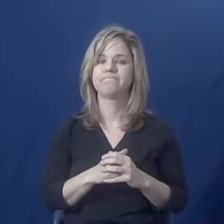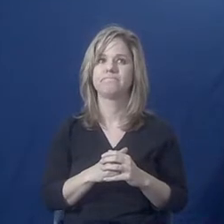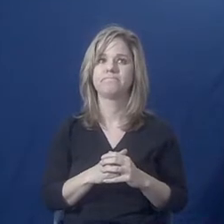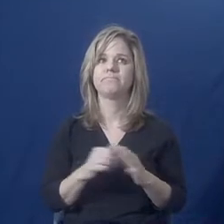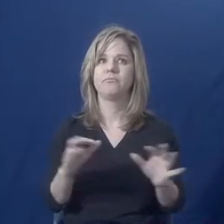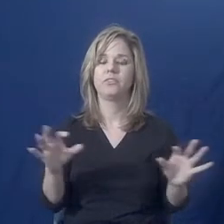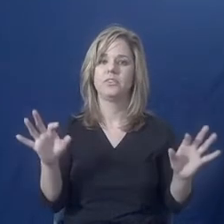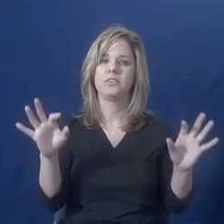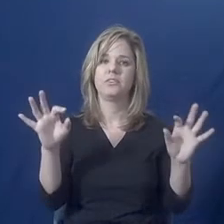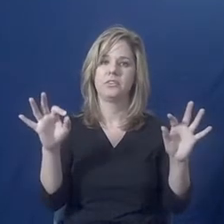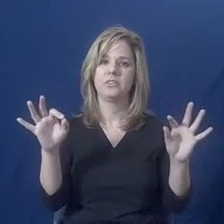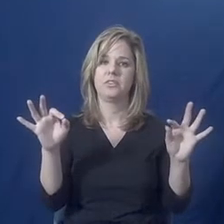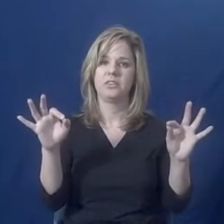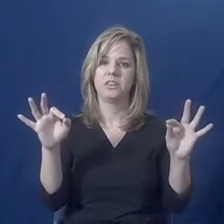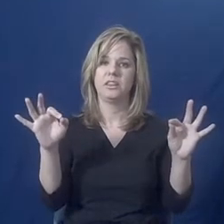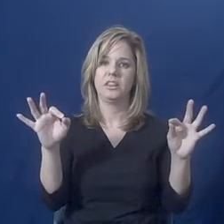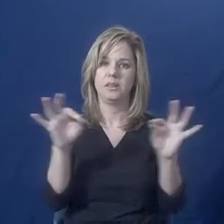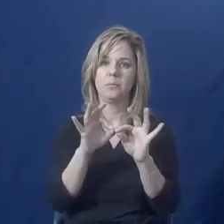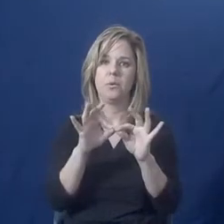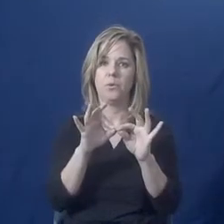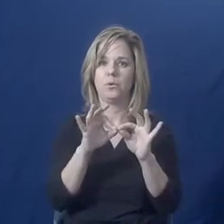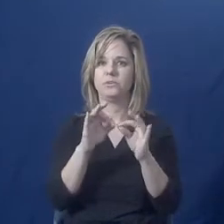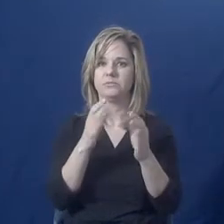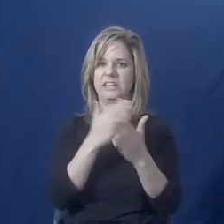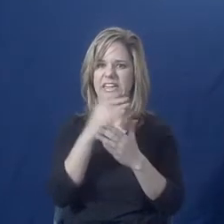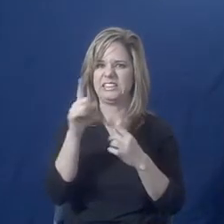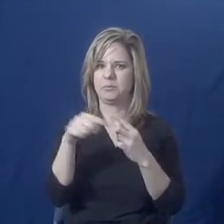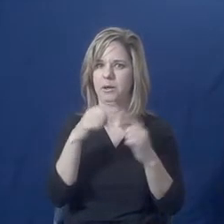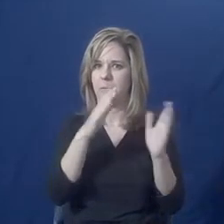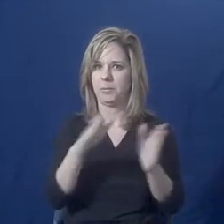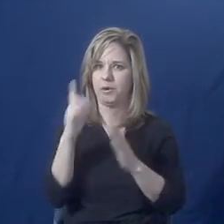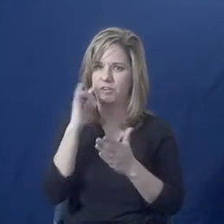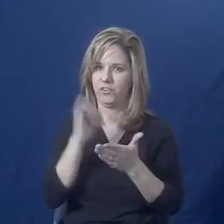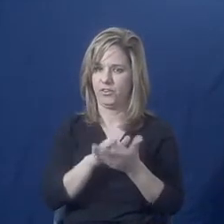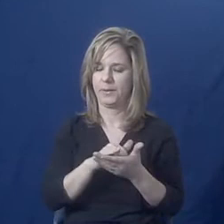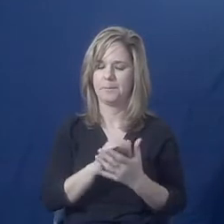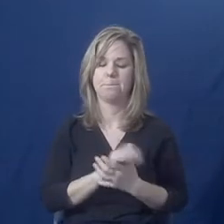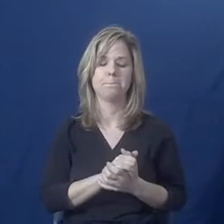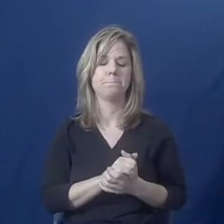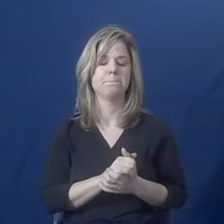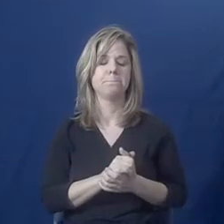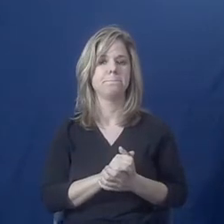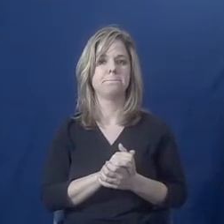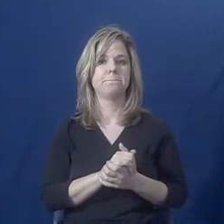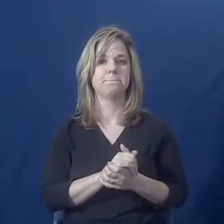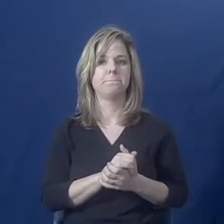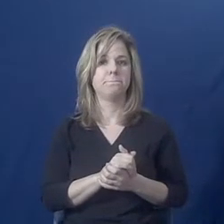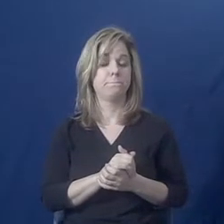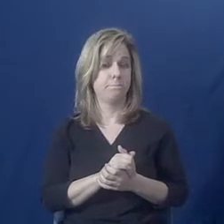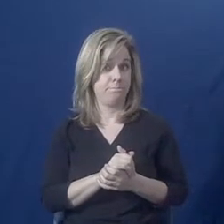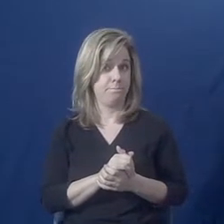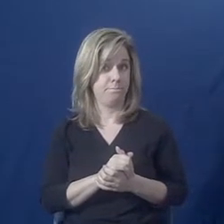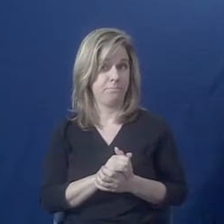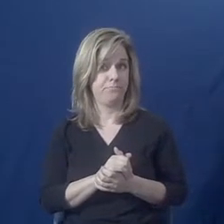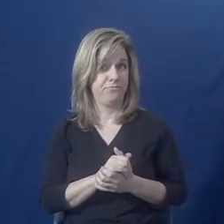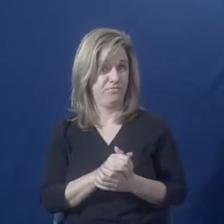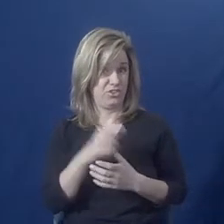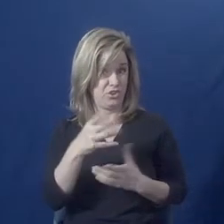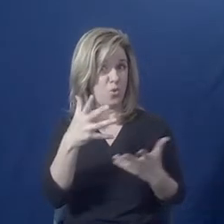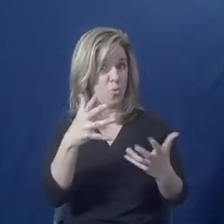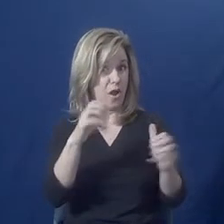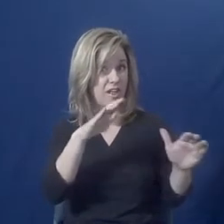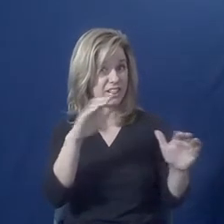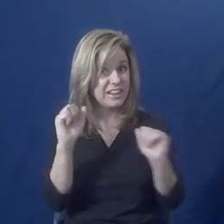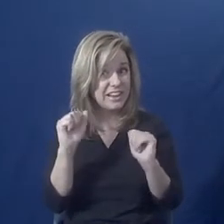getting ready to leave. So do you want to leave? Are you thinking about